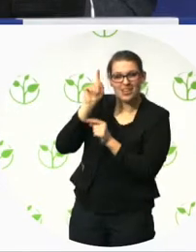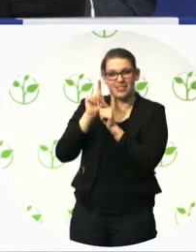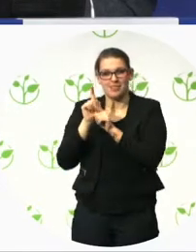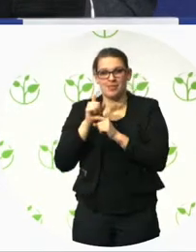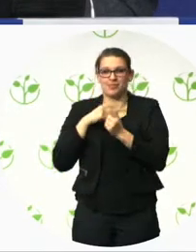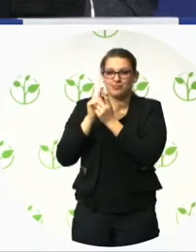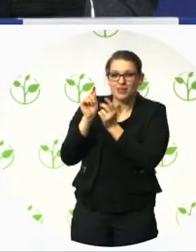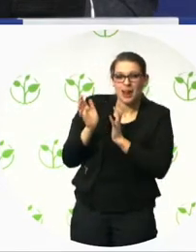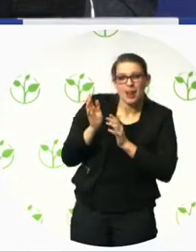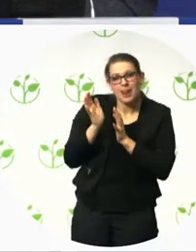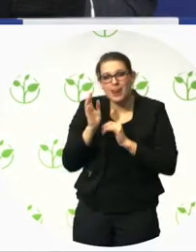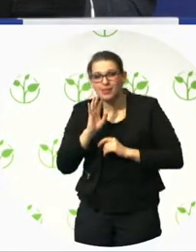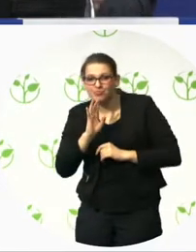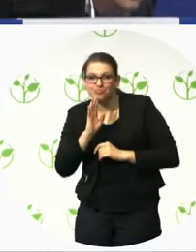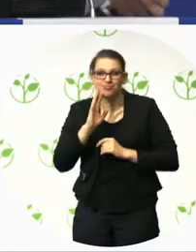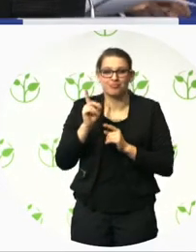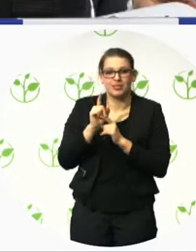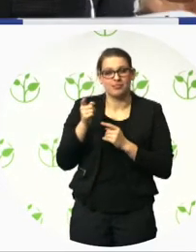design in other areas.